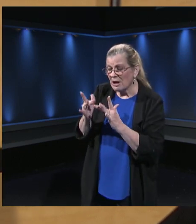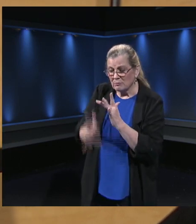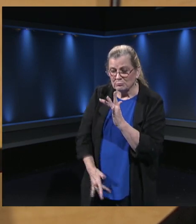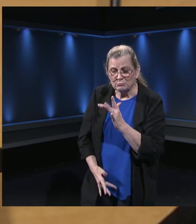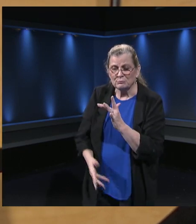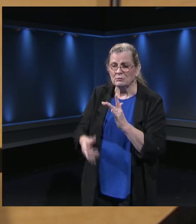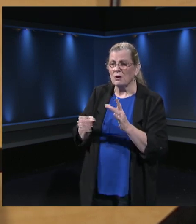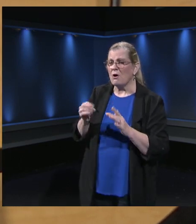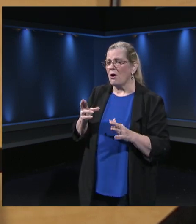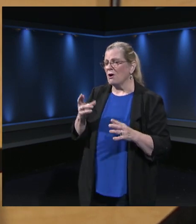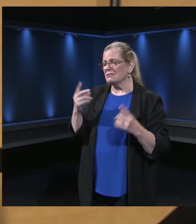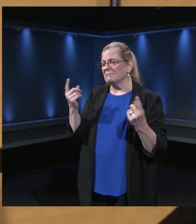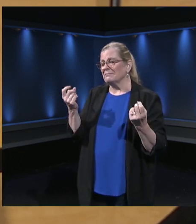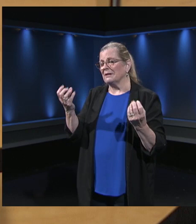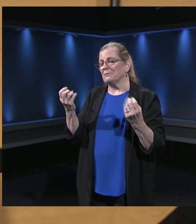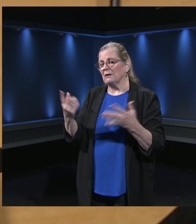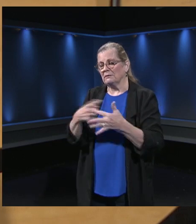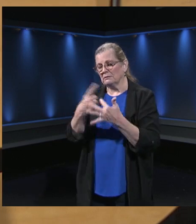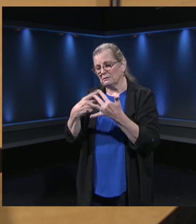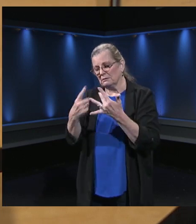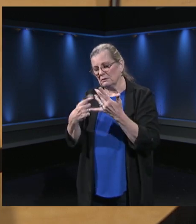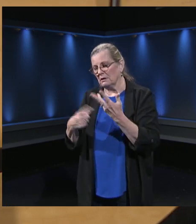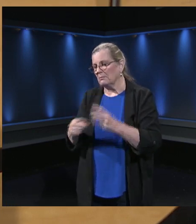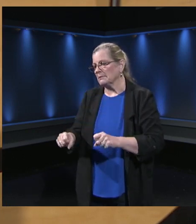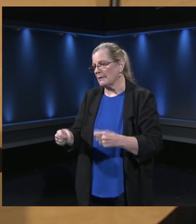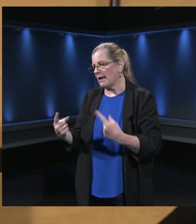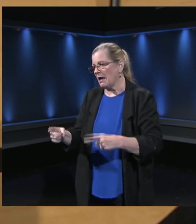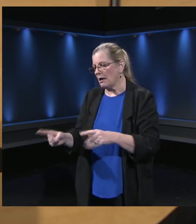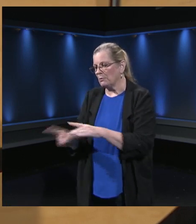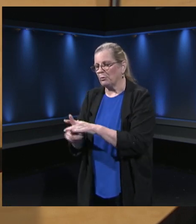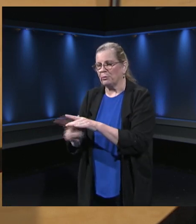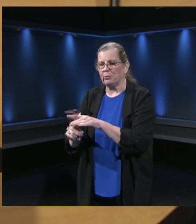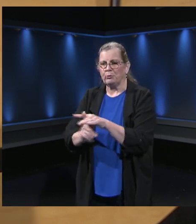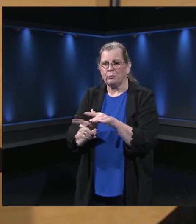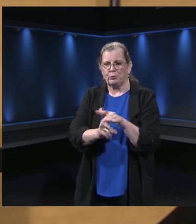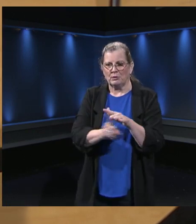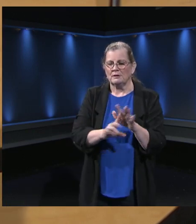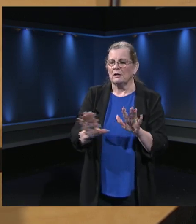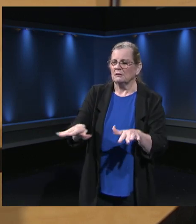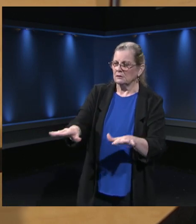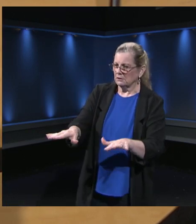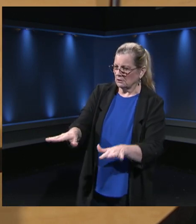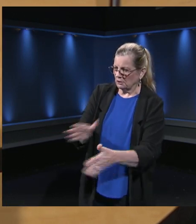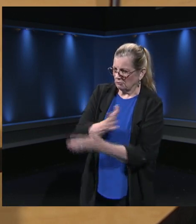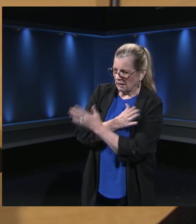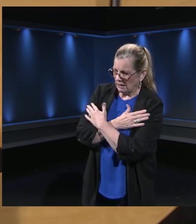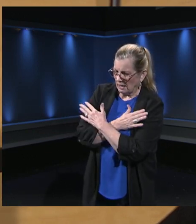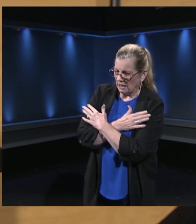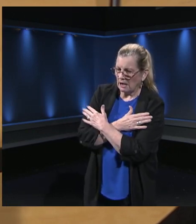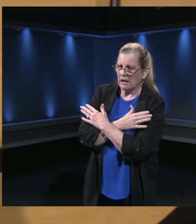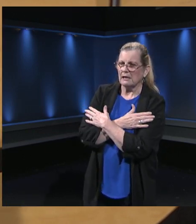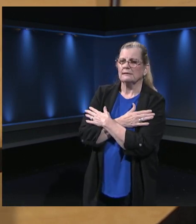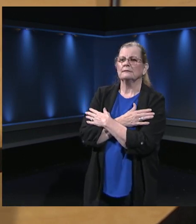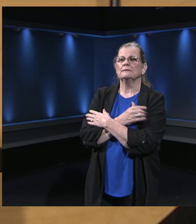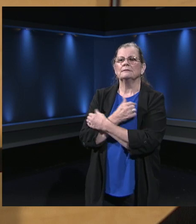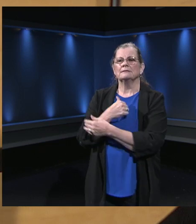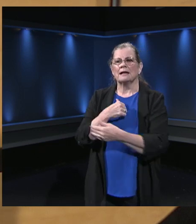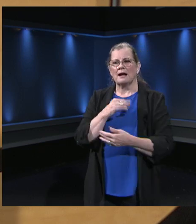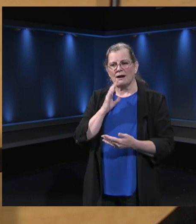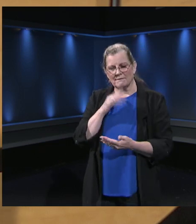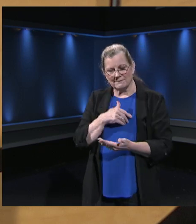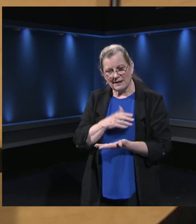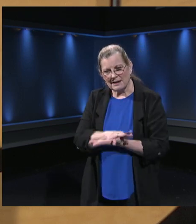are going to happen. And I do think it's if we can just relax a little bit and sort of come at this with with kindness and